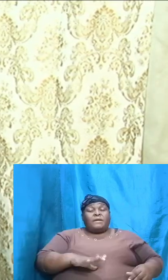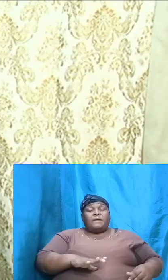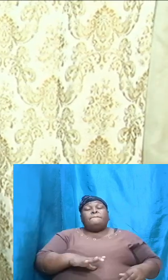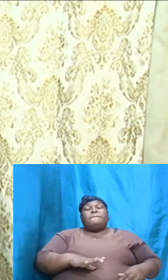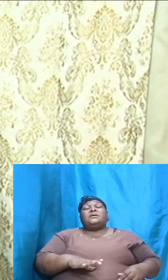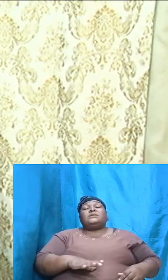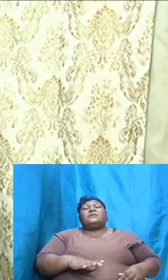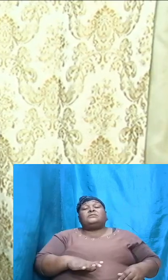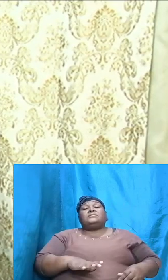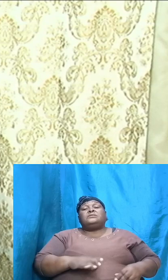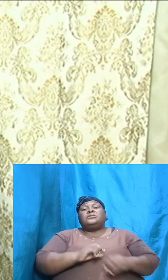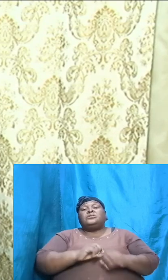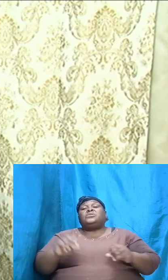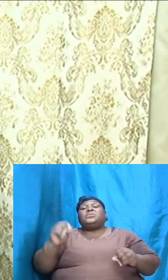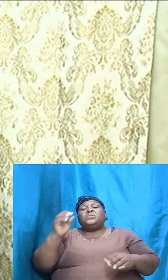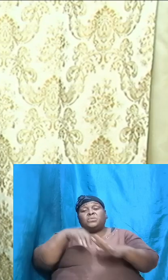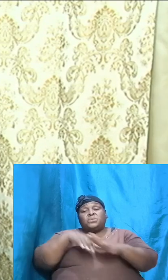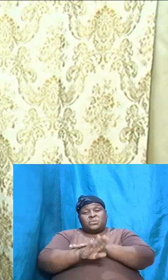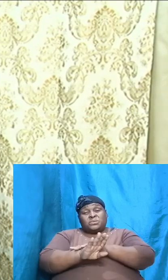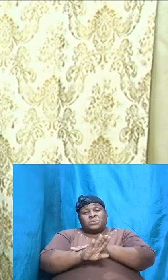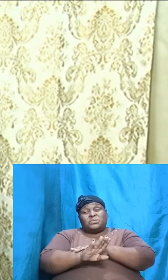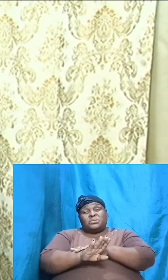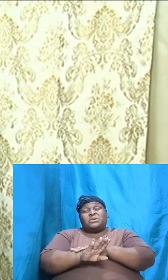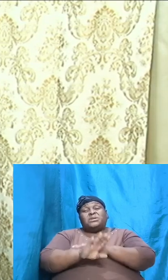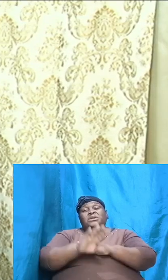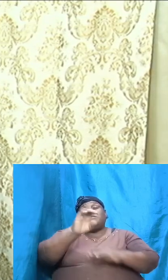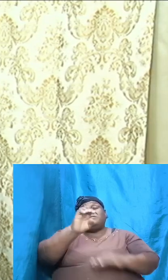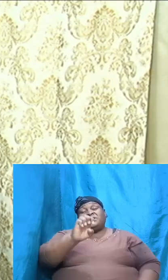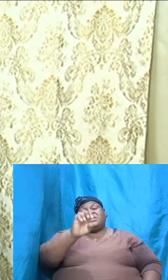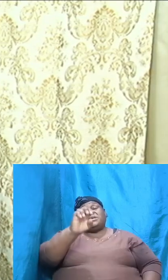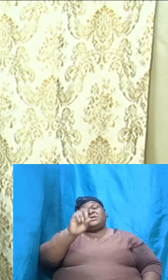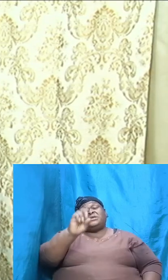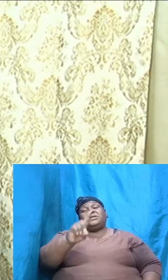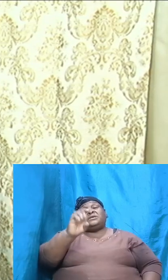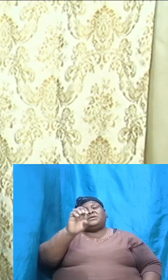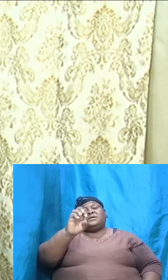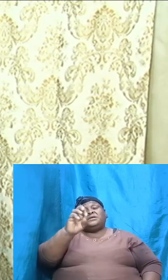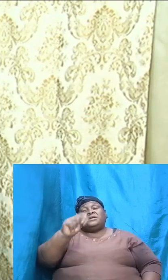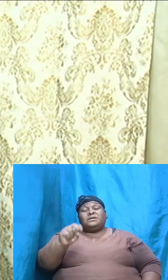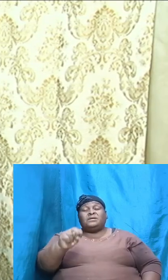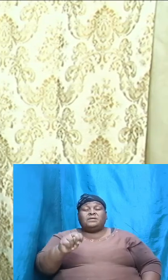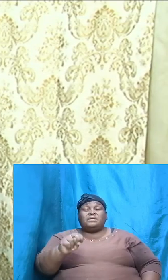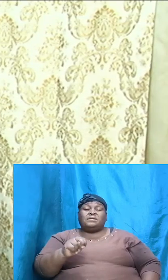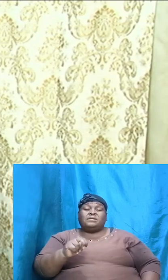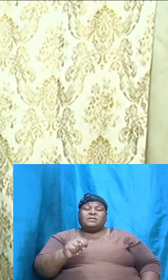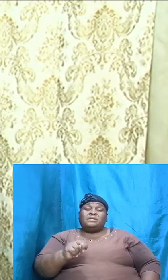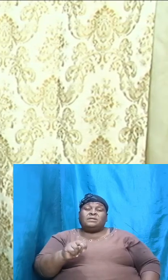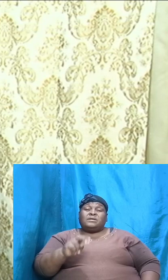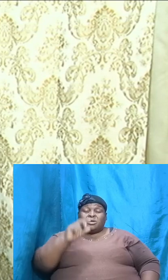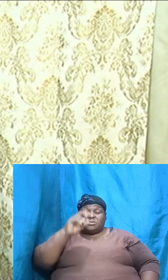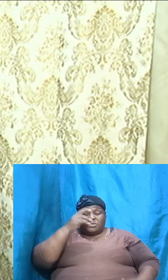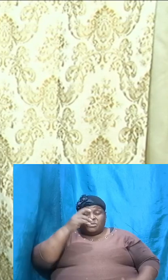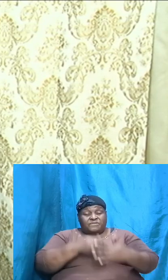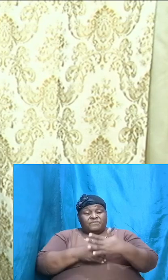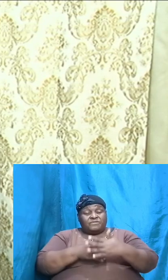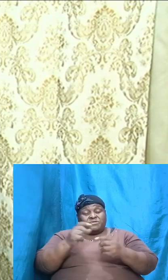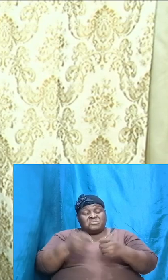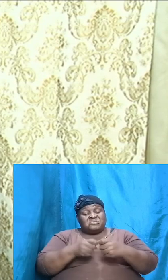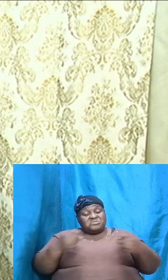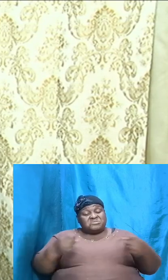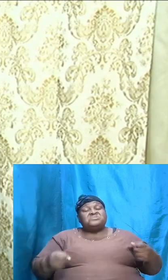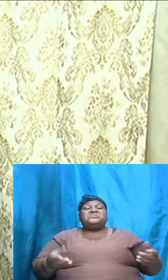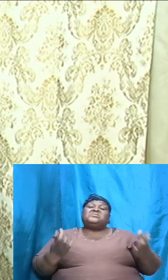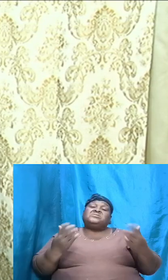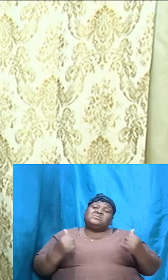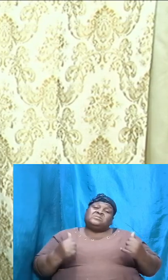actually showed us the garden in its early stage before sin came